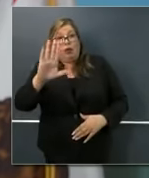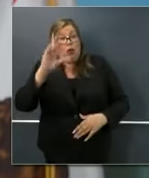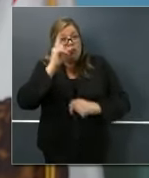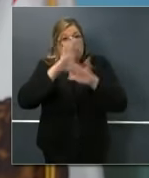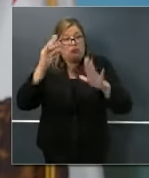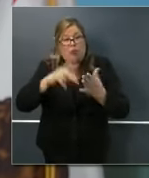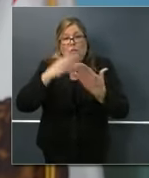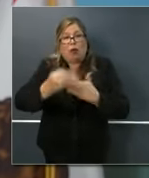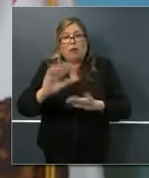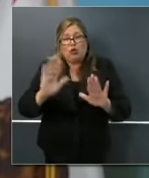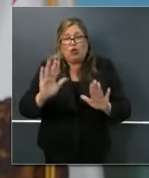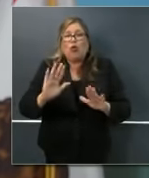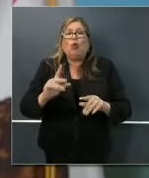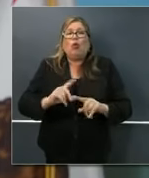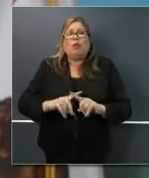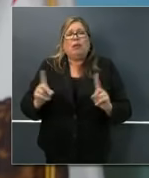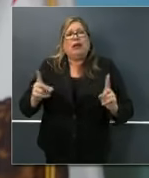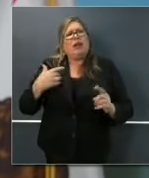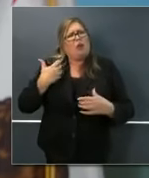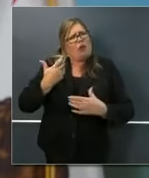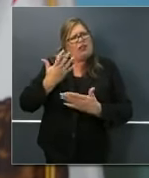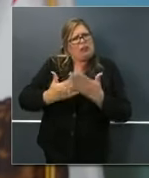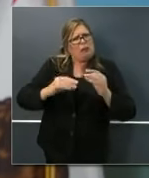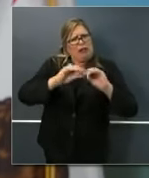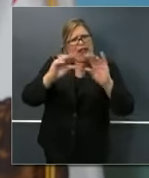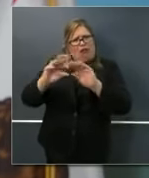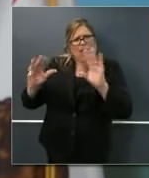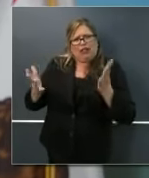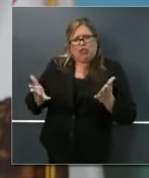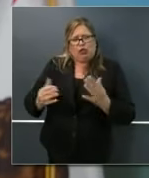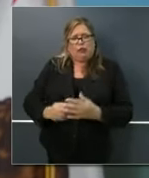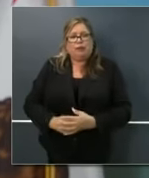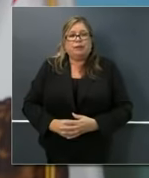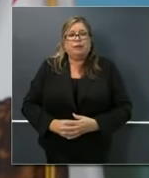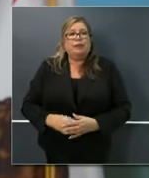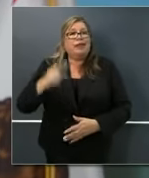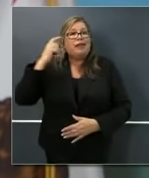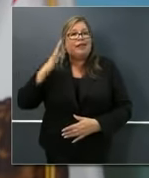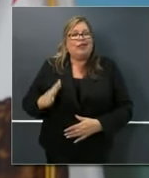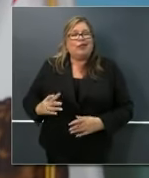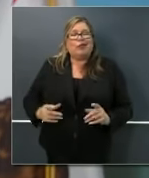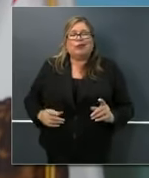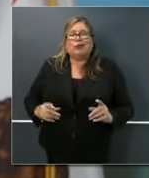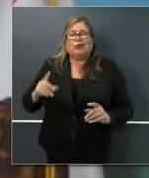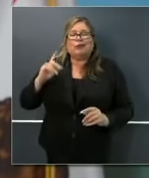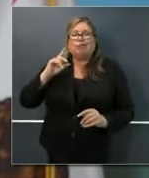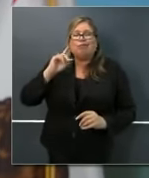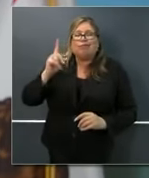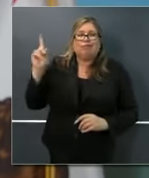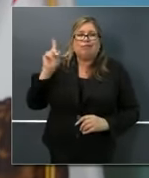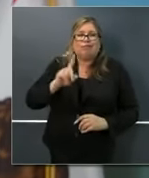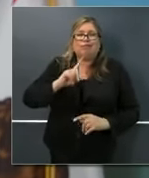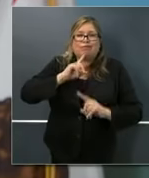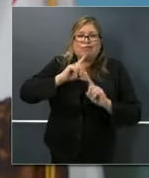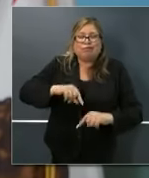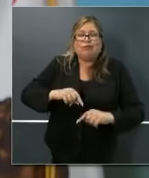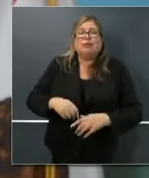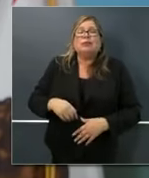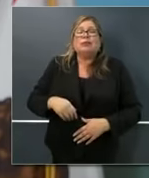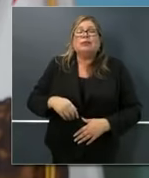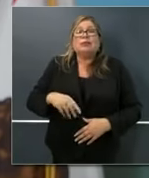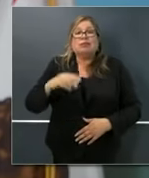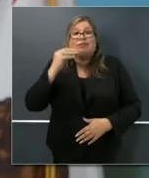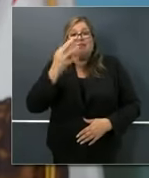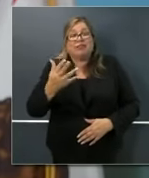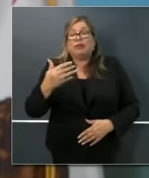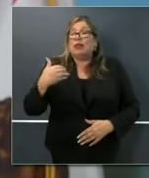appreciate it. And I think you've got the spirit of what we are advancing. The brothers and sisters at UFCW obviously impacted